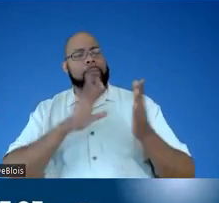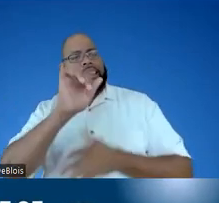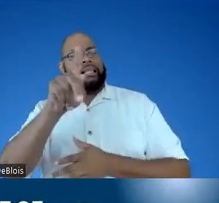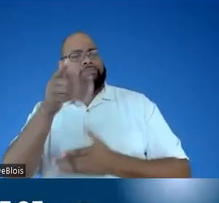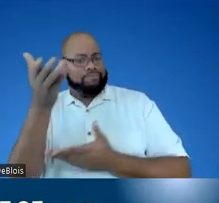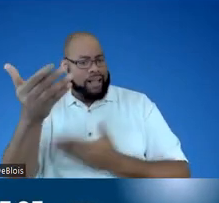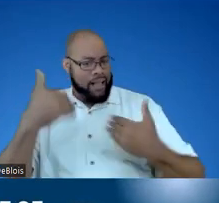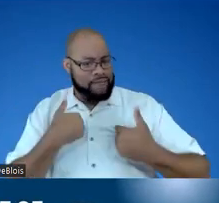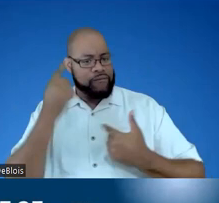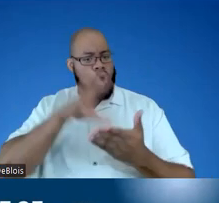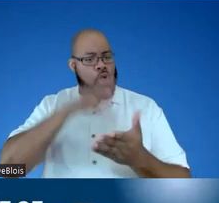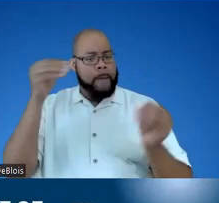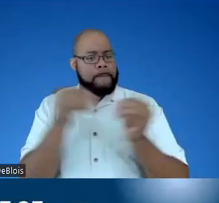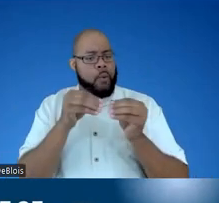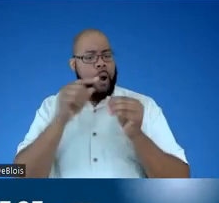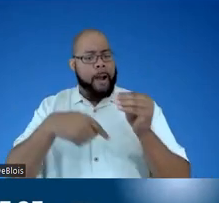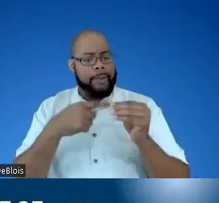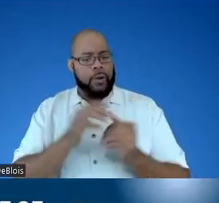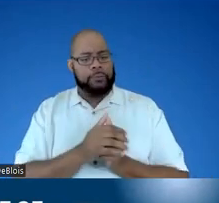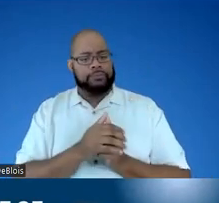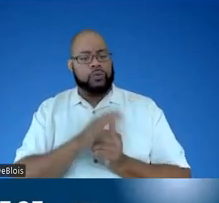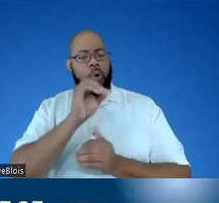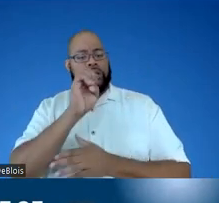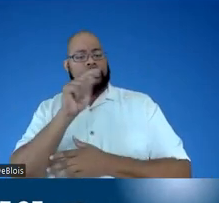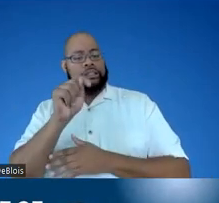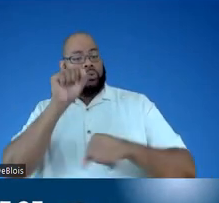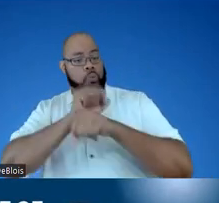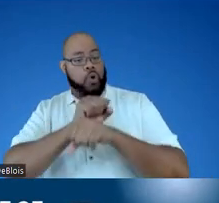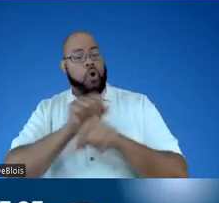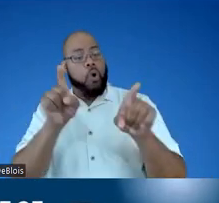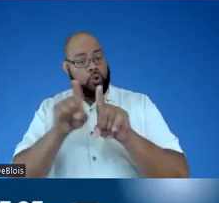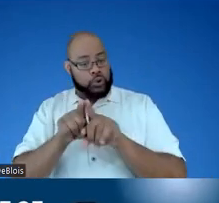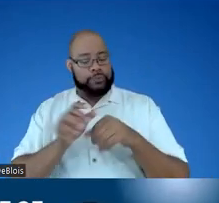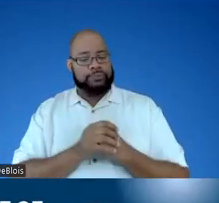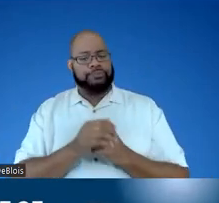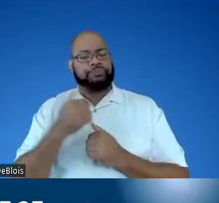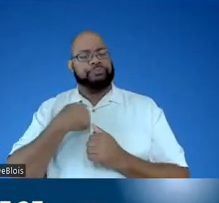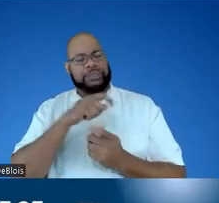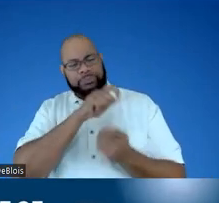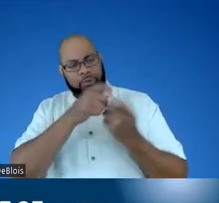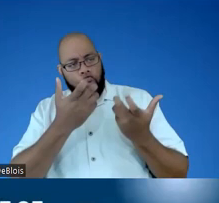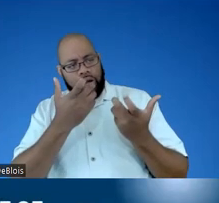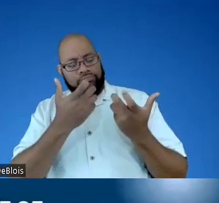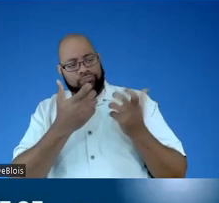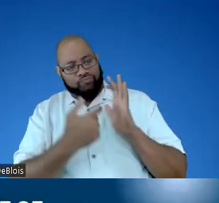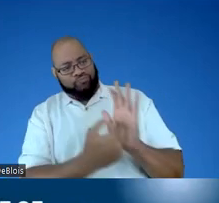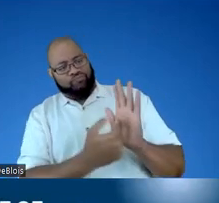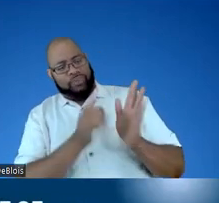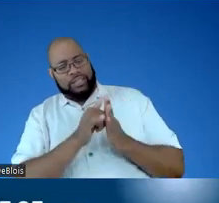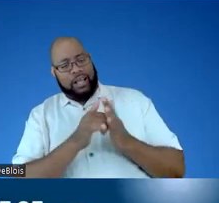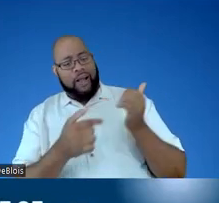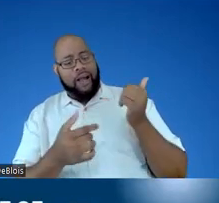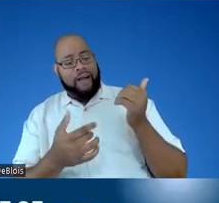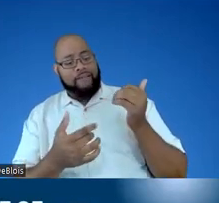here for learning more about OET's work as well. I particularly want to highlight the Affordable